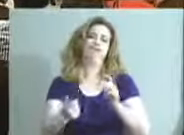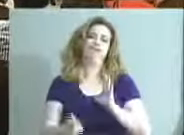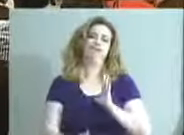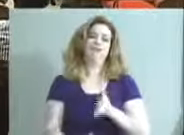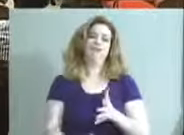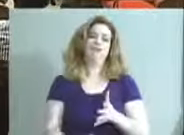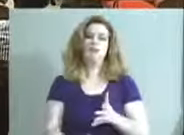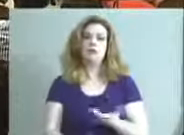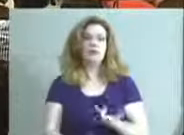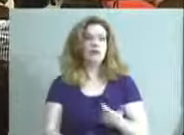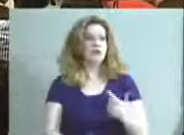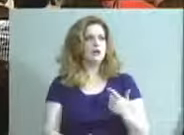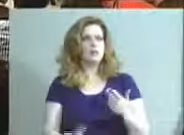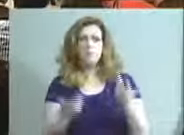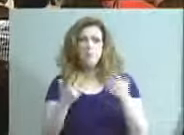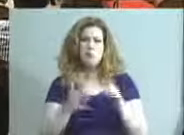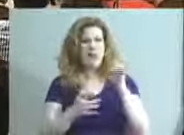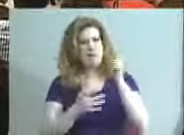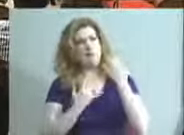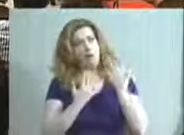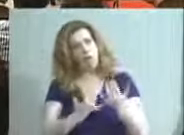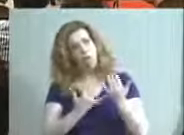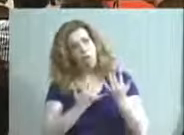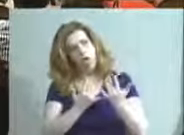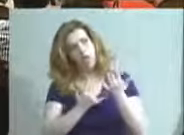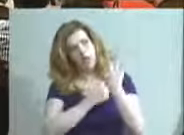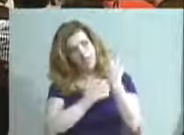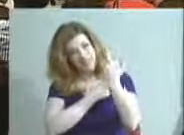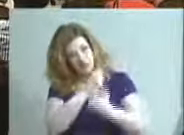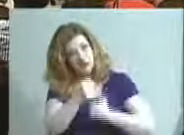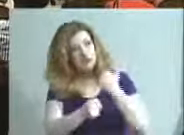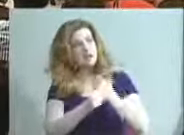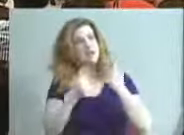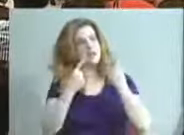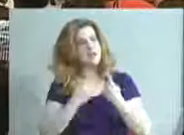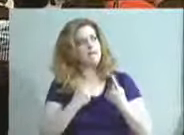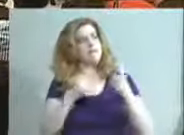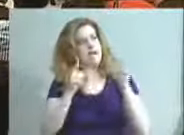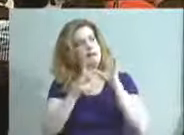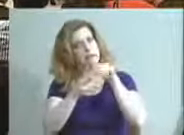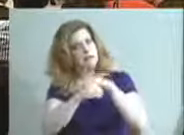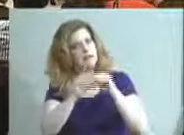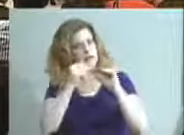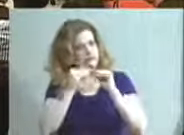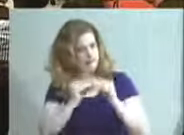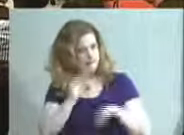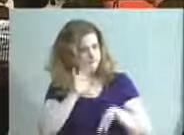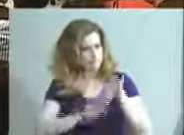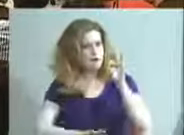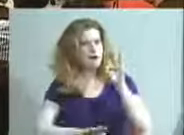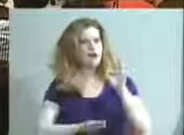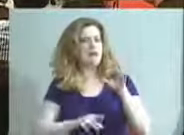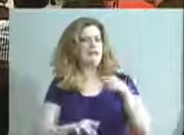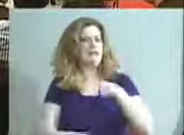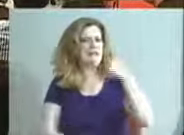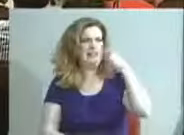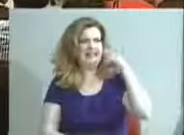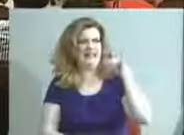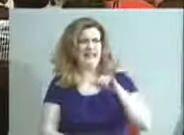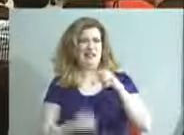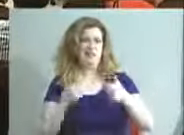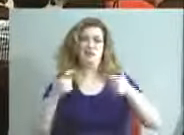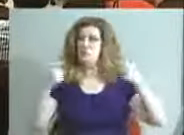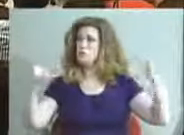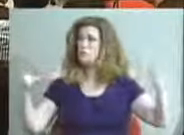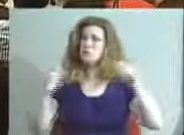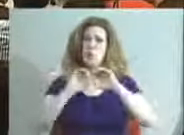But we don't have to wait three years to, you know, find it in, you know, in numbers. And I think that is a, again, with a huge